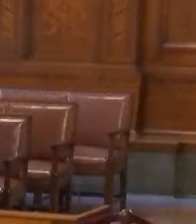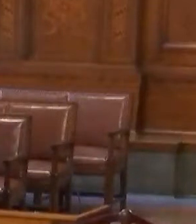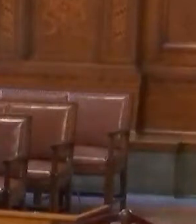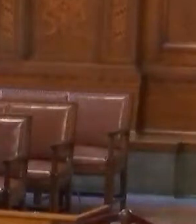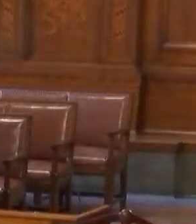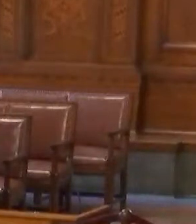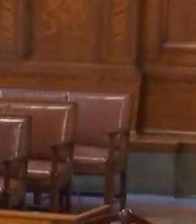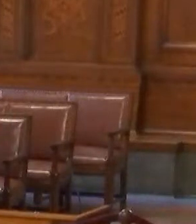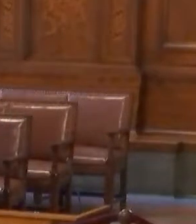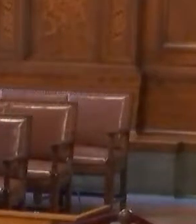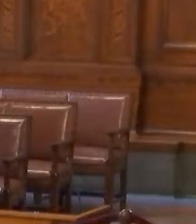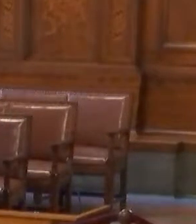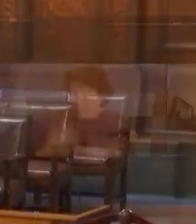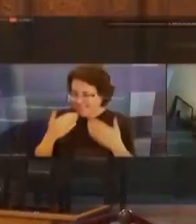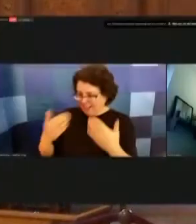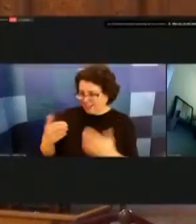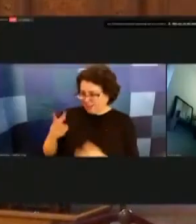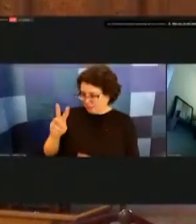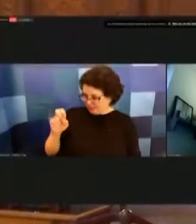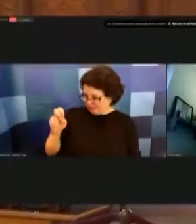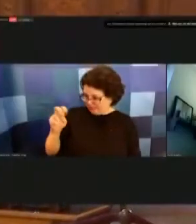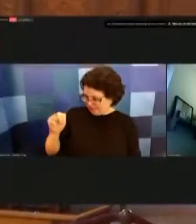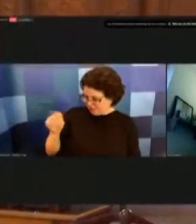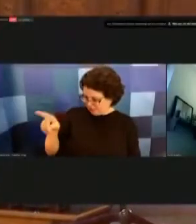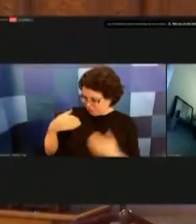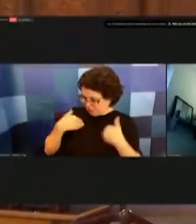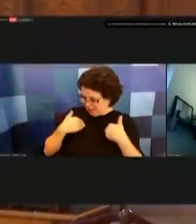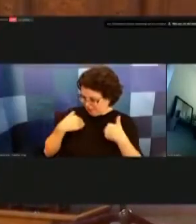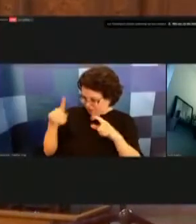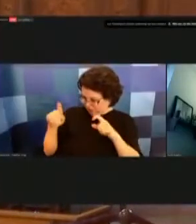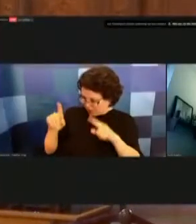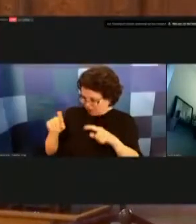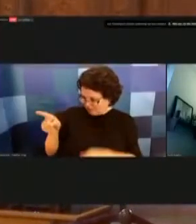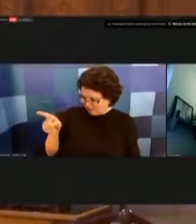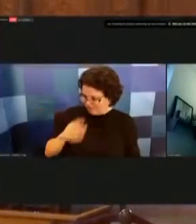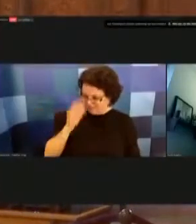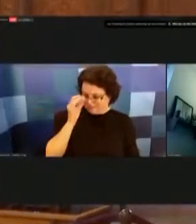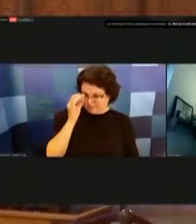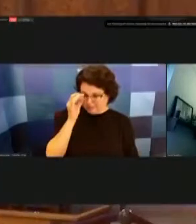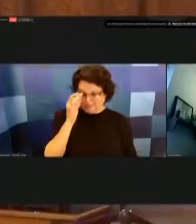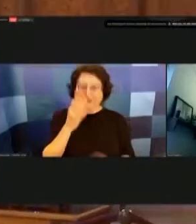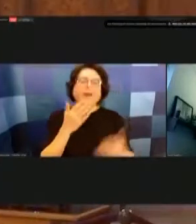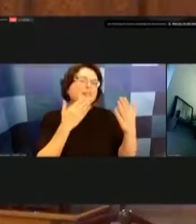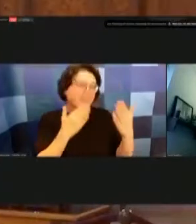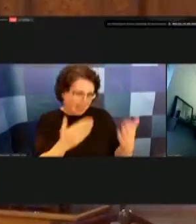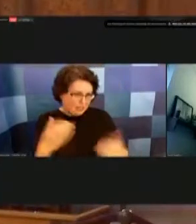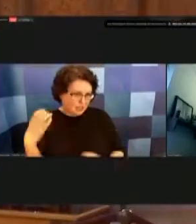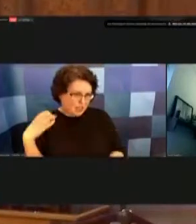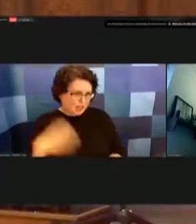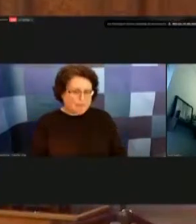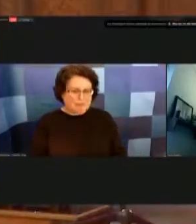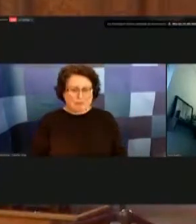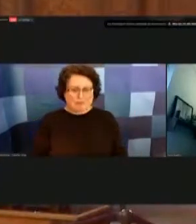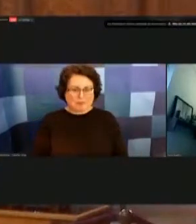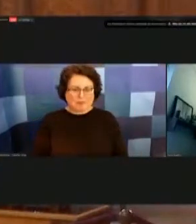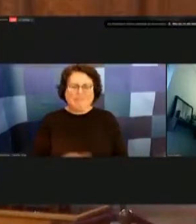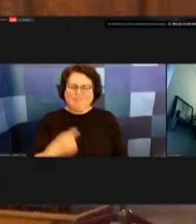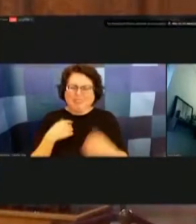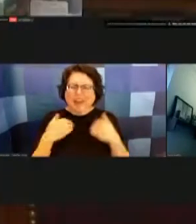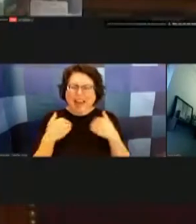councilman wilson you have any questions thank you mr chair i had some questions around